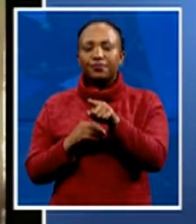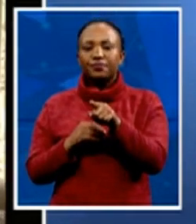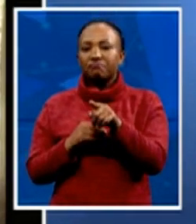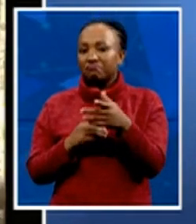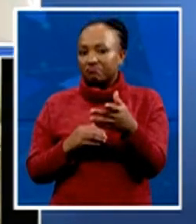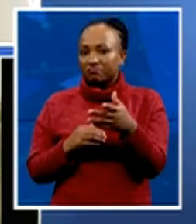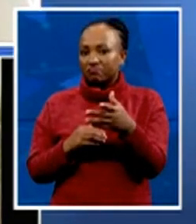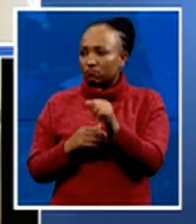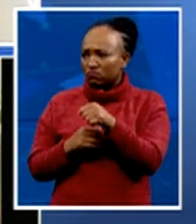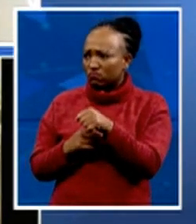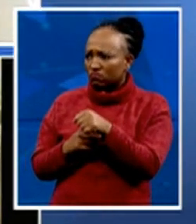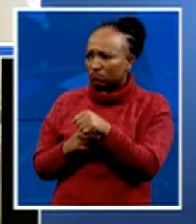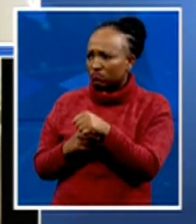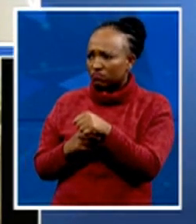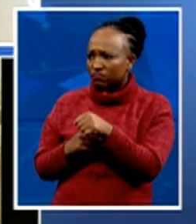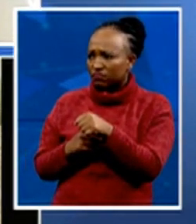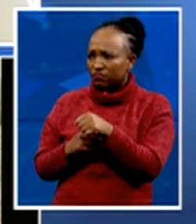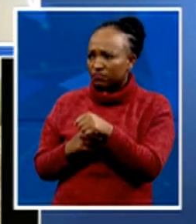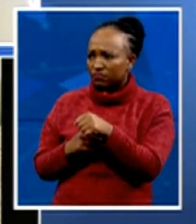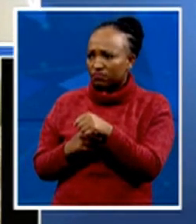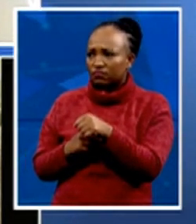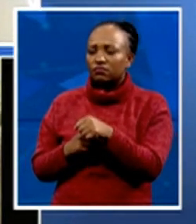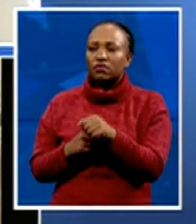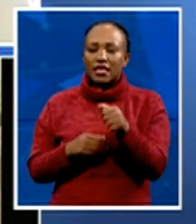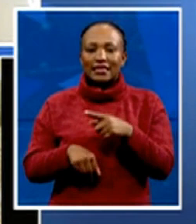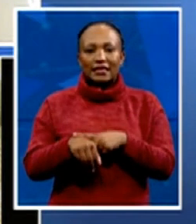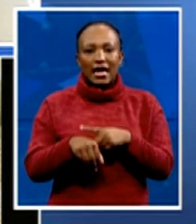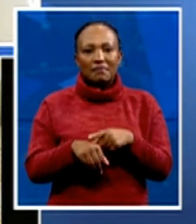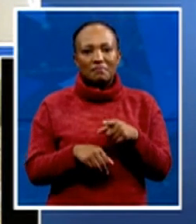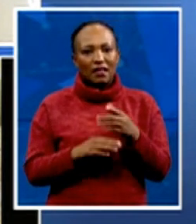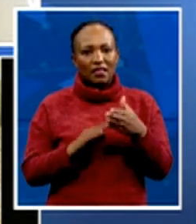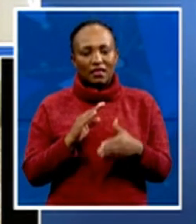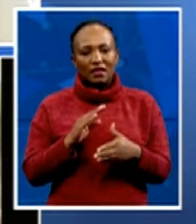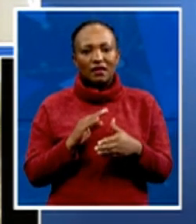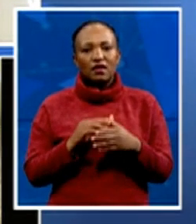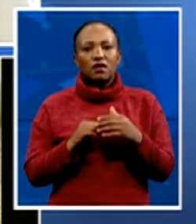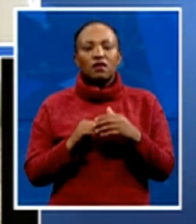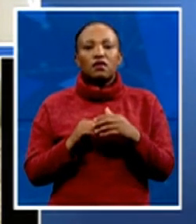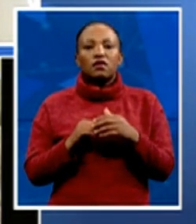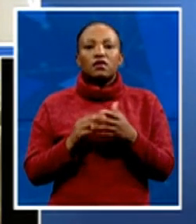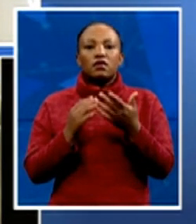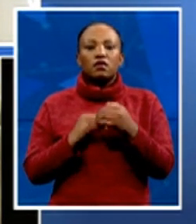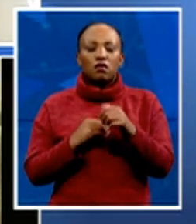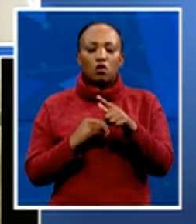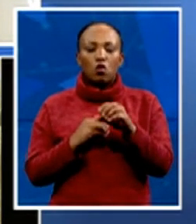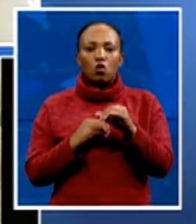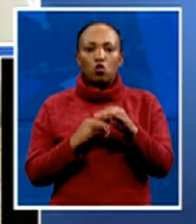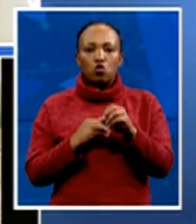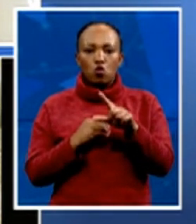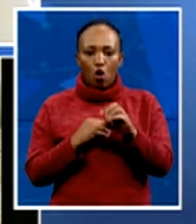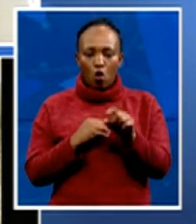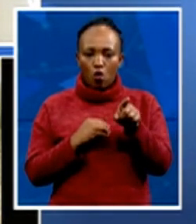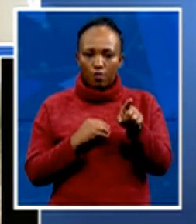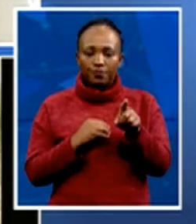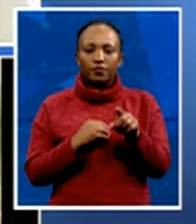I think we run out of time and we're going to have to shorten our responses. But, Luyolo, the democratic alliance, issues of the